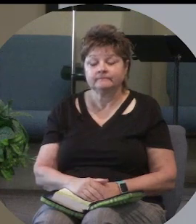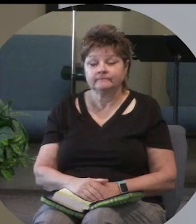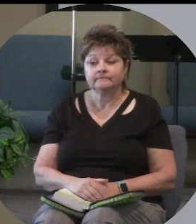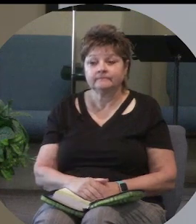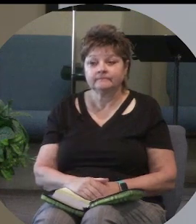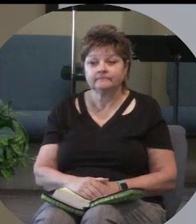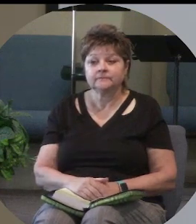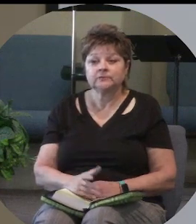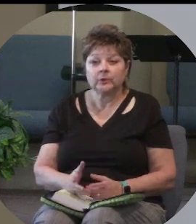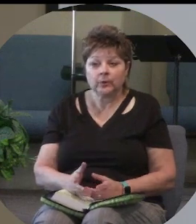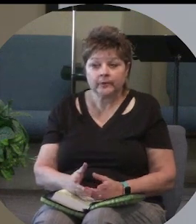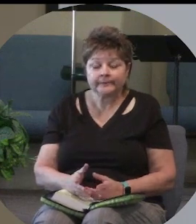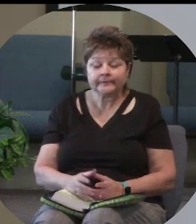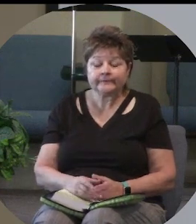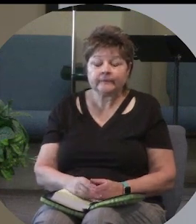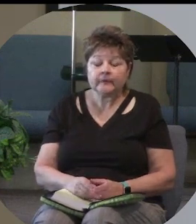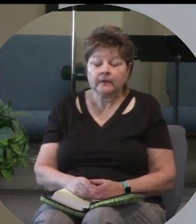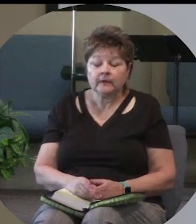So either